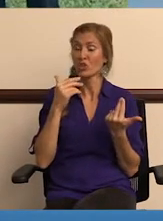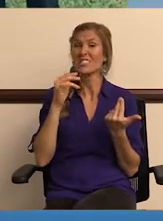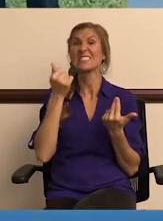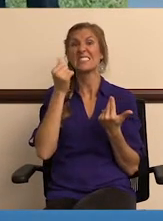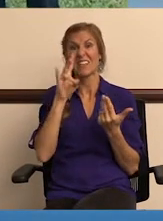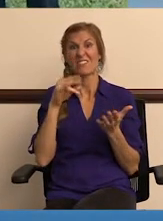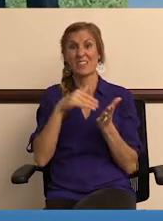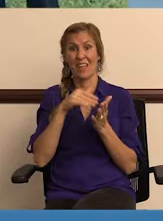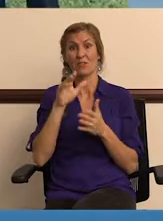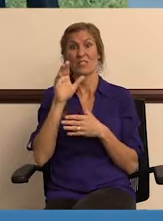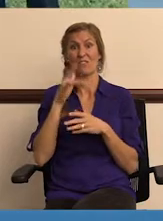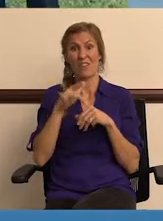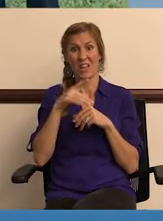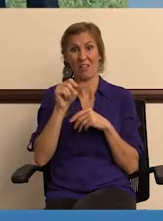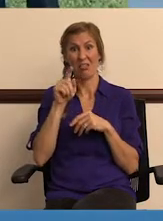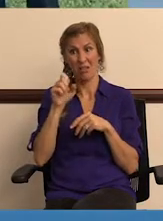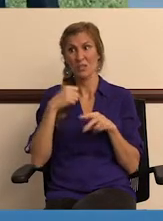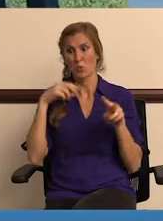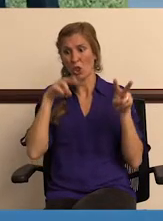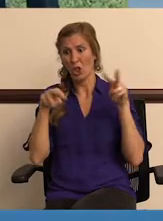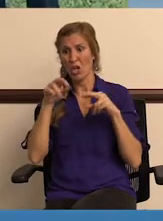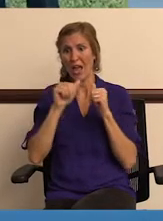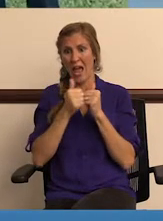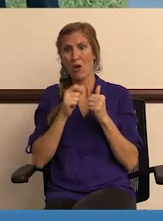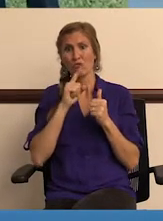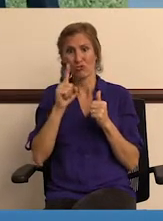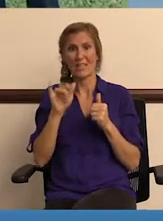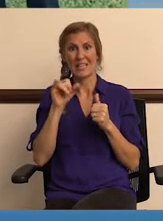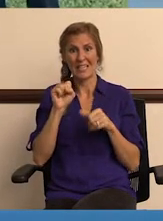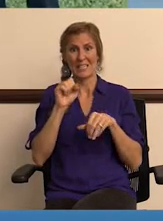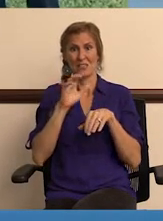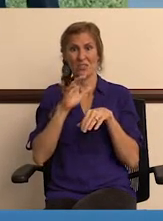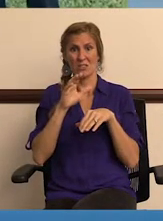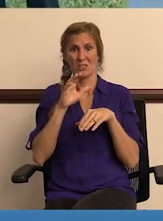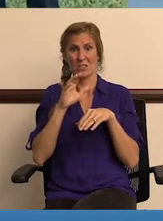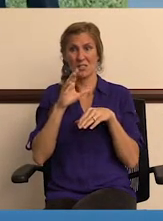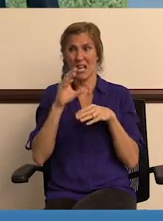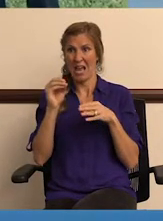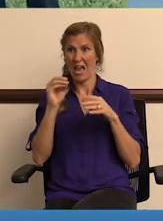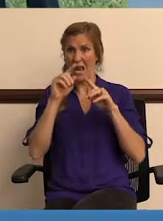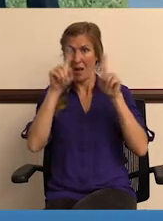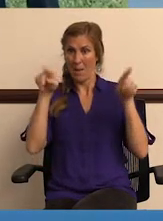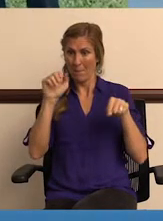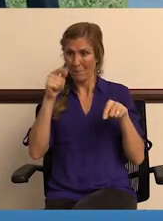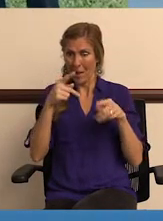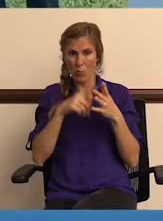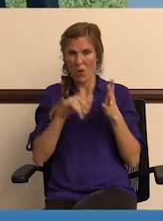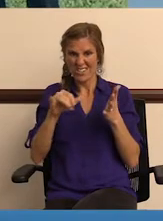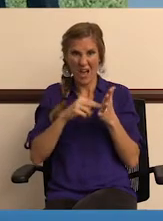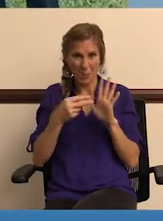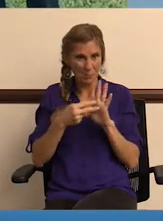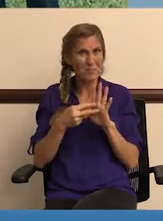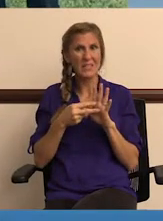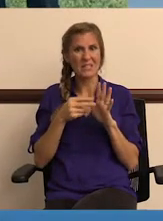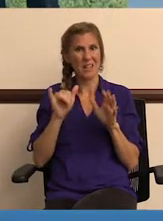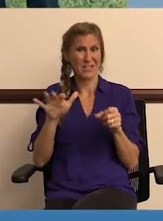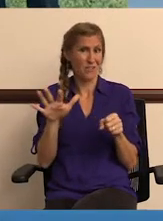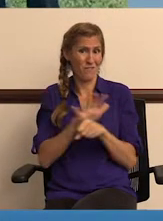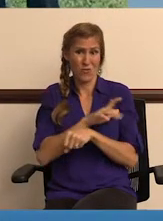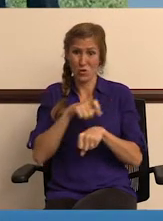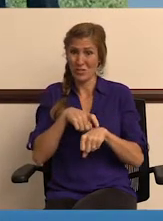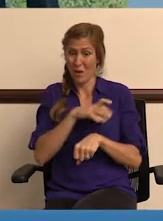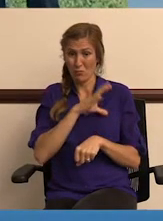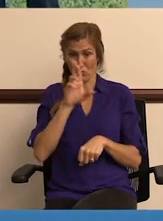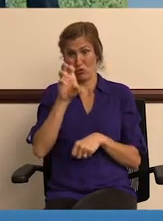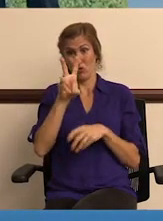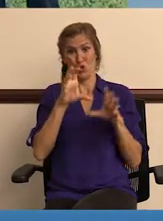Yeah, I keep hearing 13, too. So that's part of this conversation is I know we're looking at how many it really is, getting them mapped, what it means, you know, lineal.